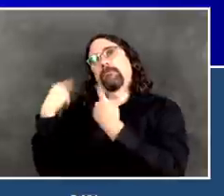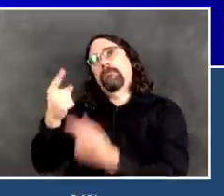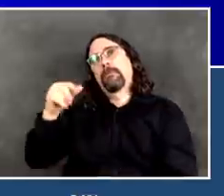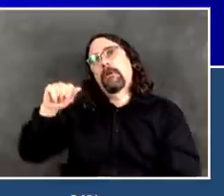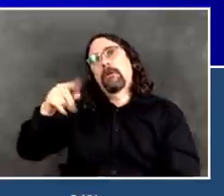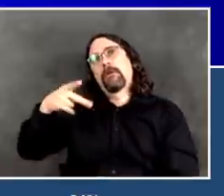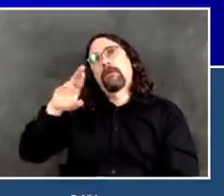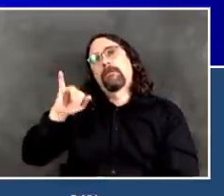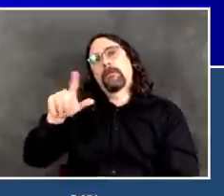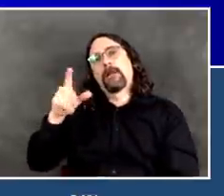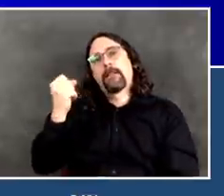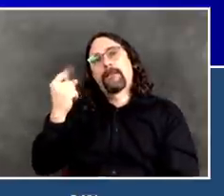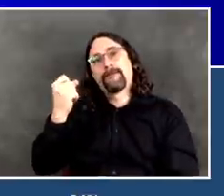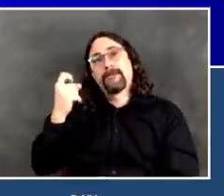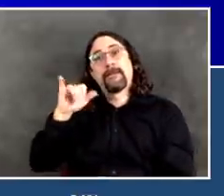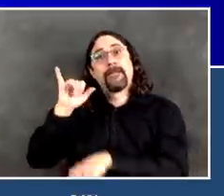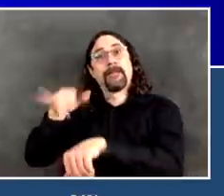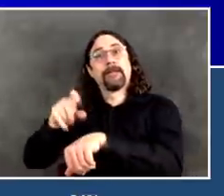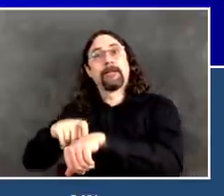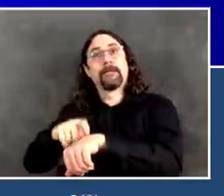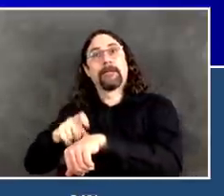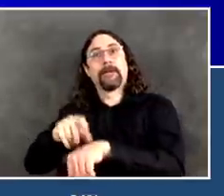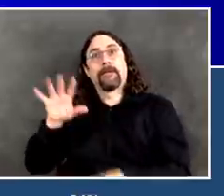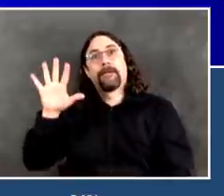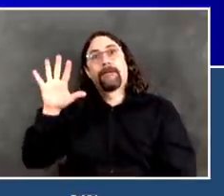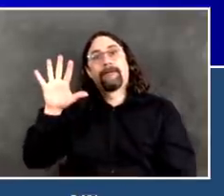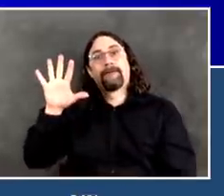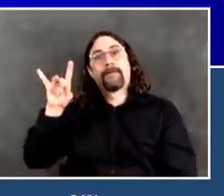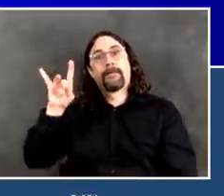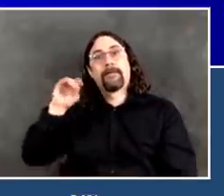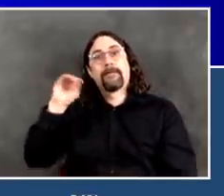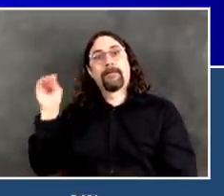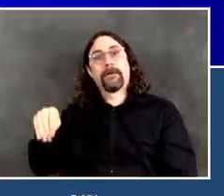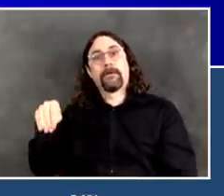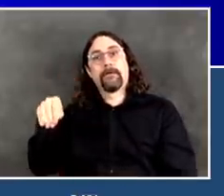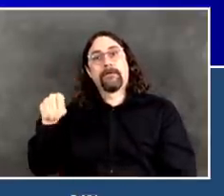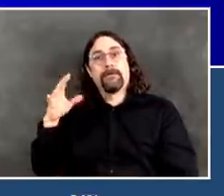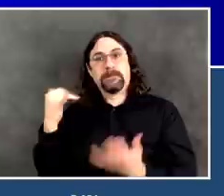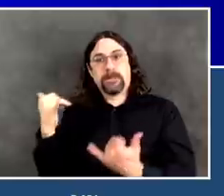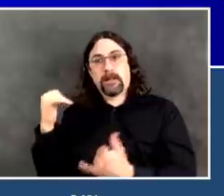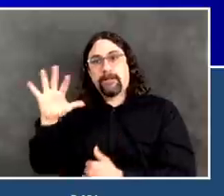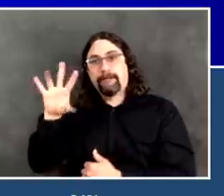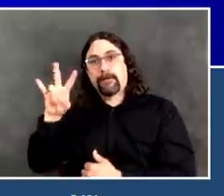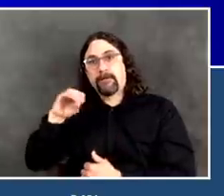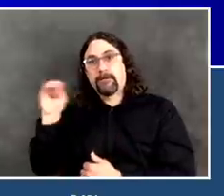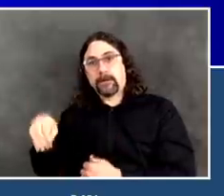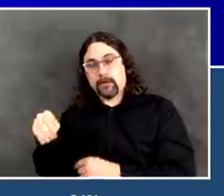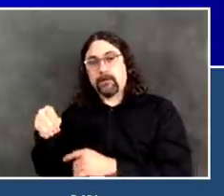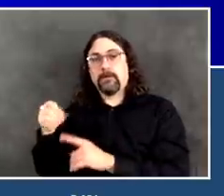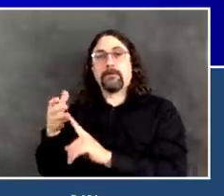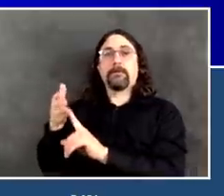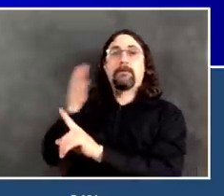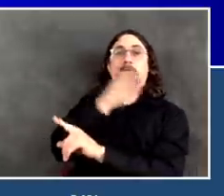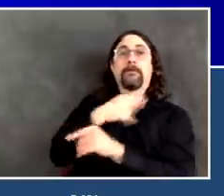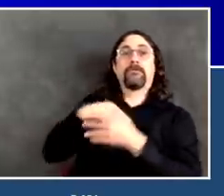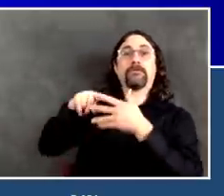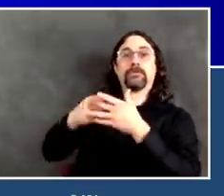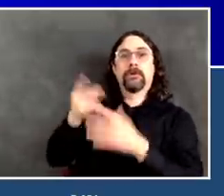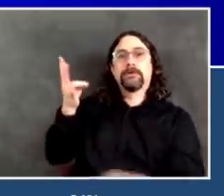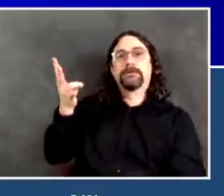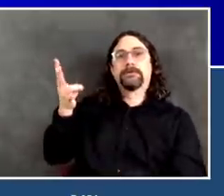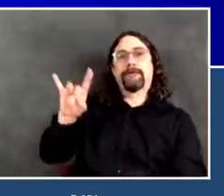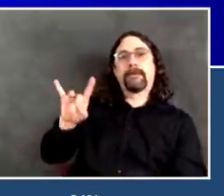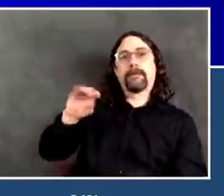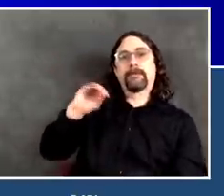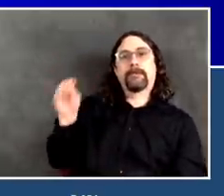% citywide, 57% for the public health lab. But still, a long way to go.